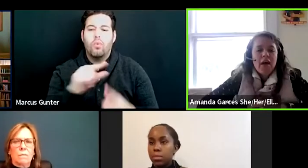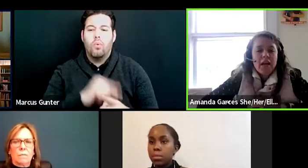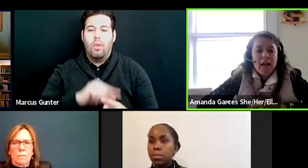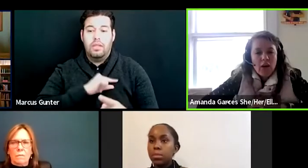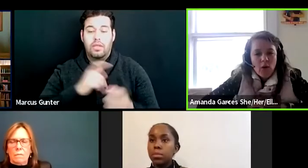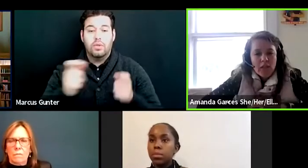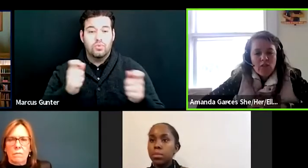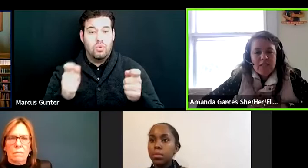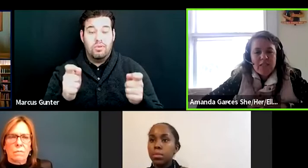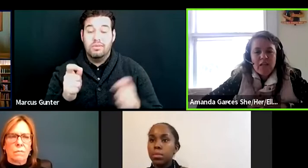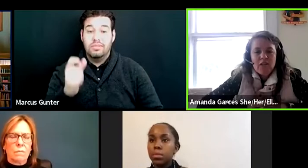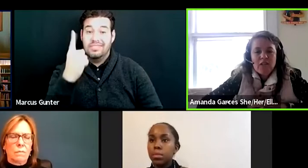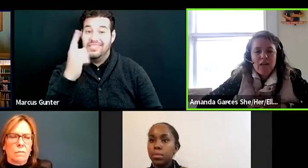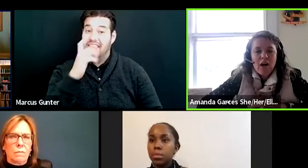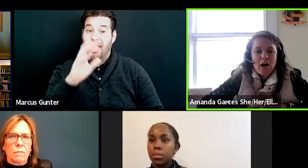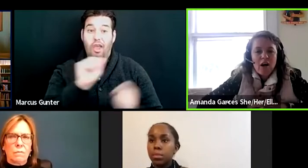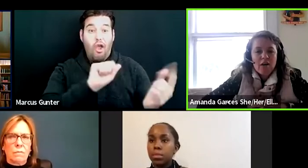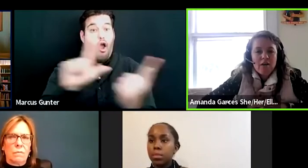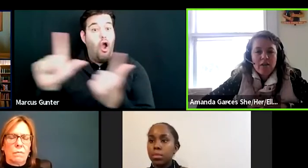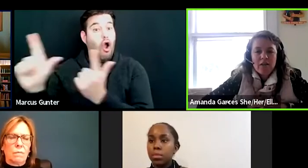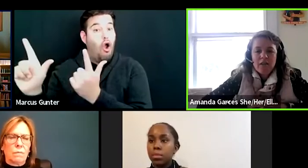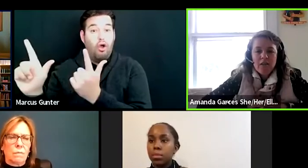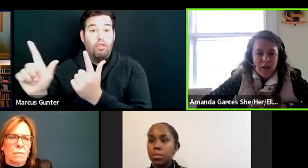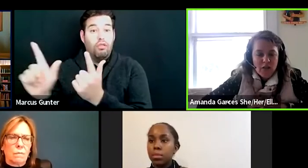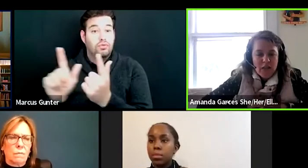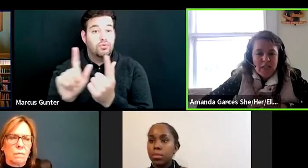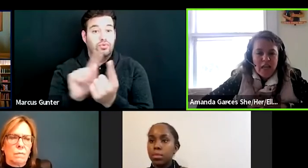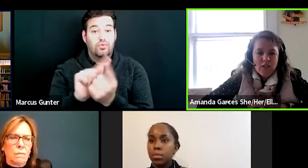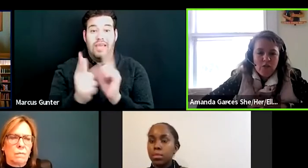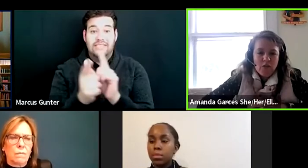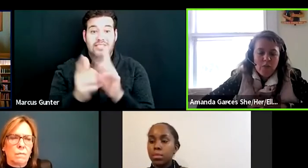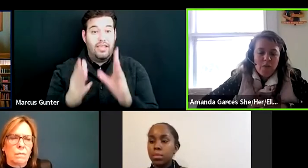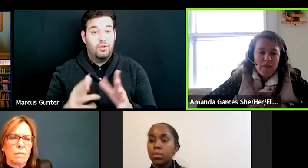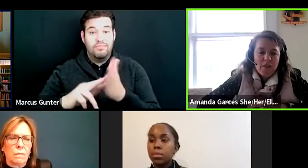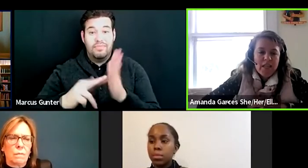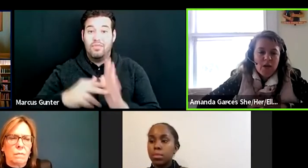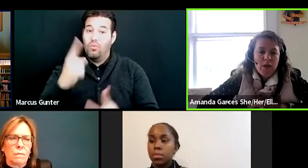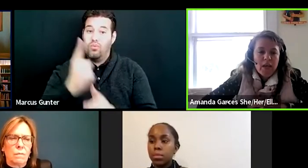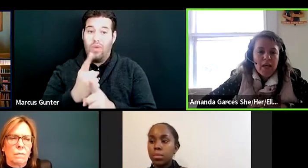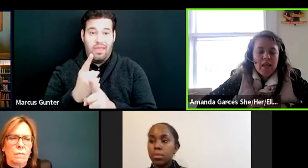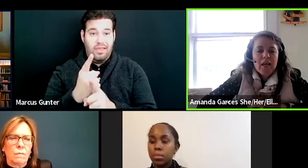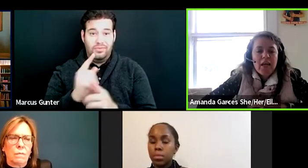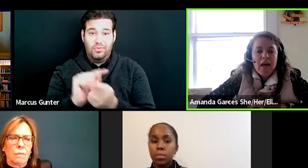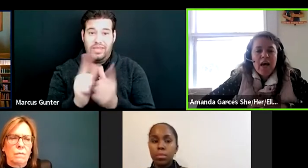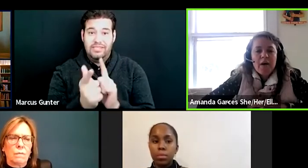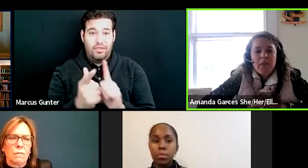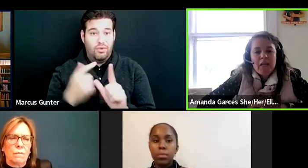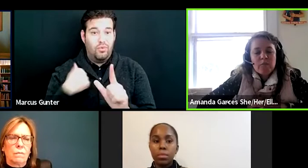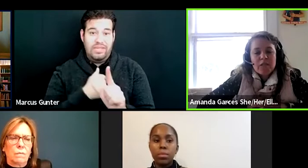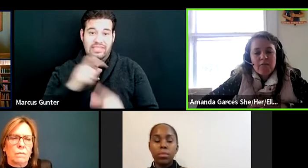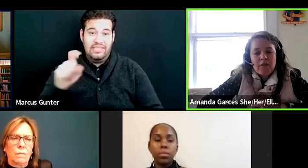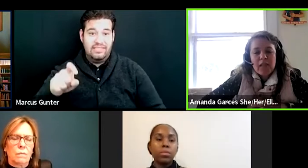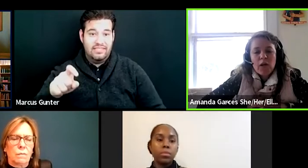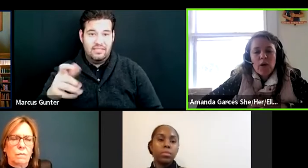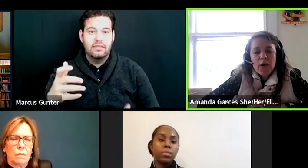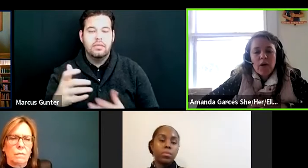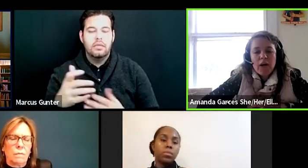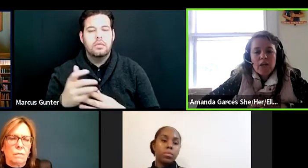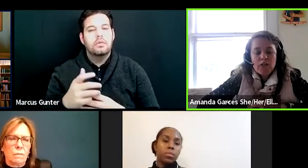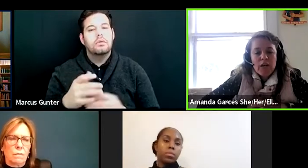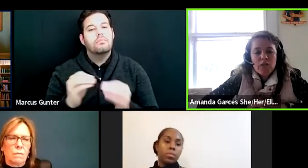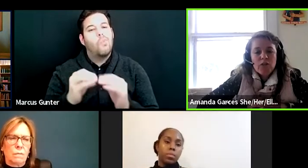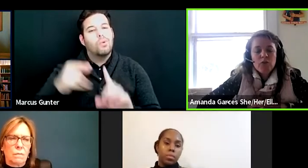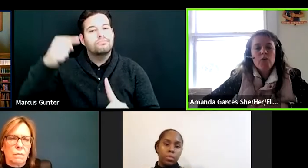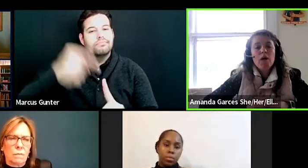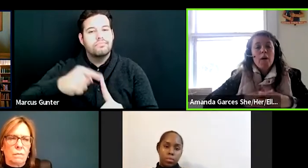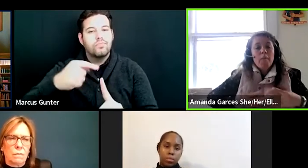that not all the translators are the right translators for some of the things that we need. Um, and specifically when